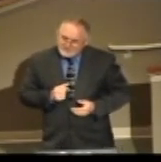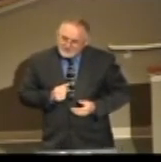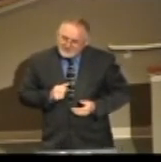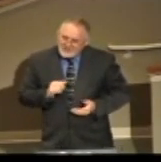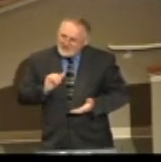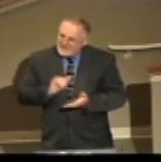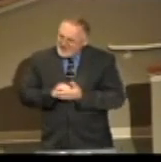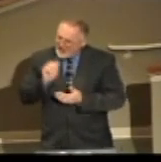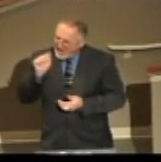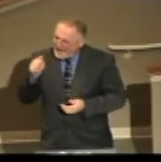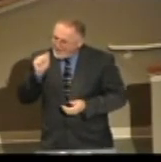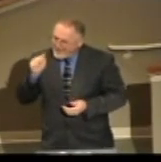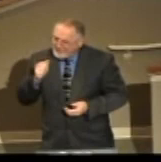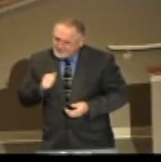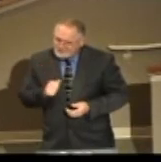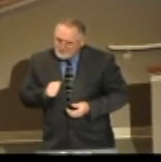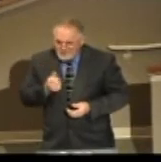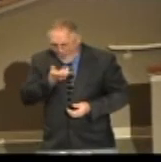he said, this apple